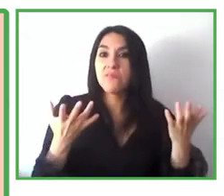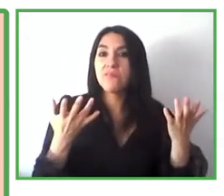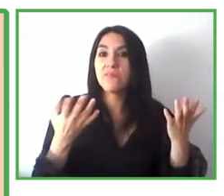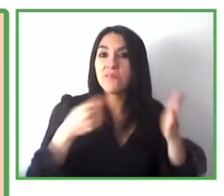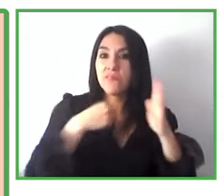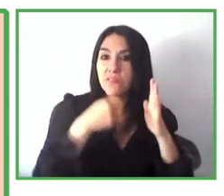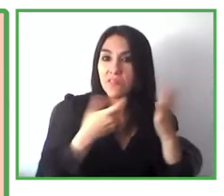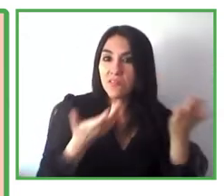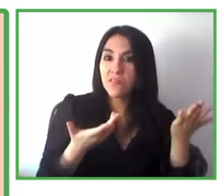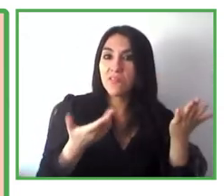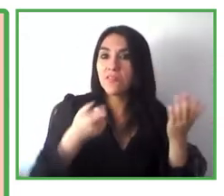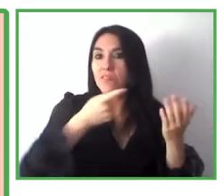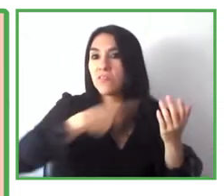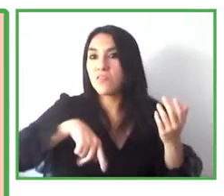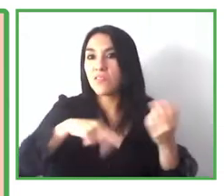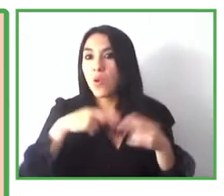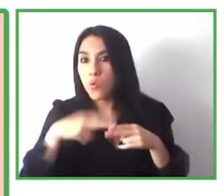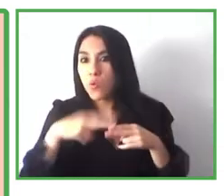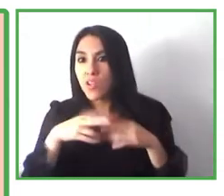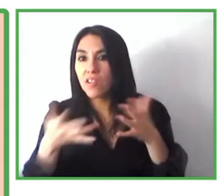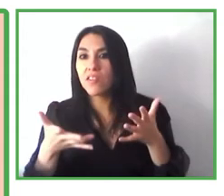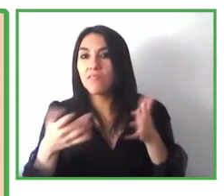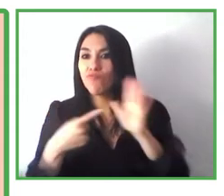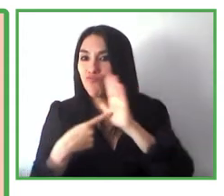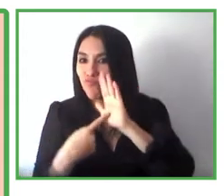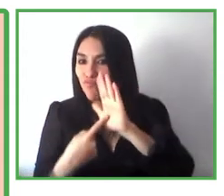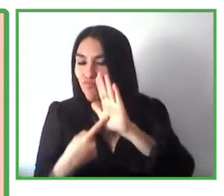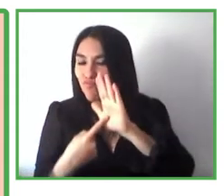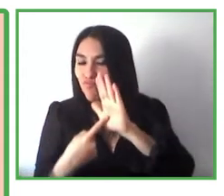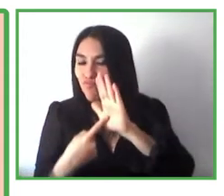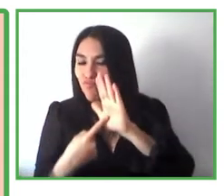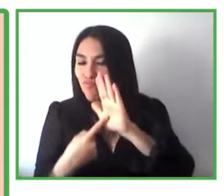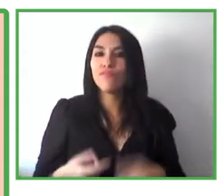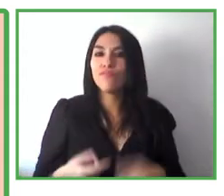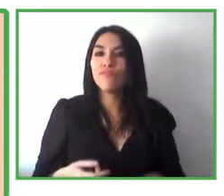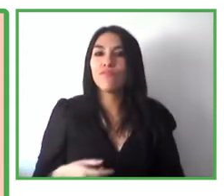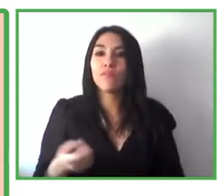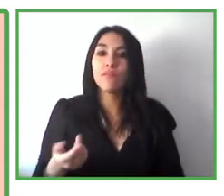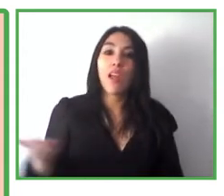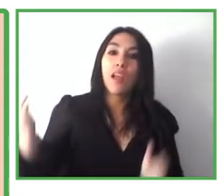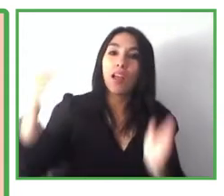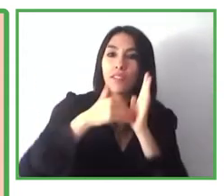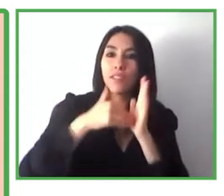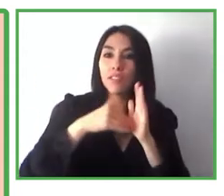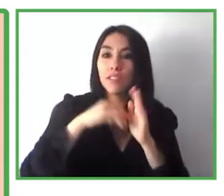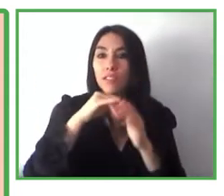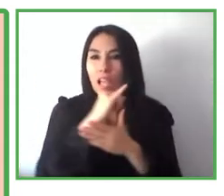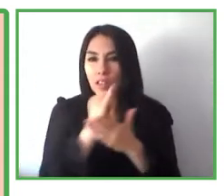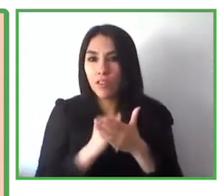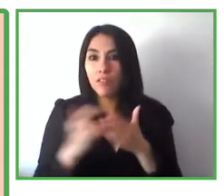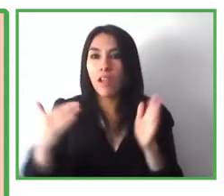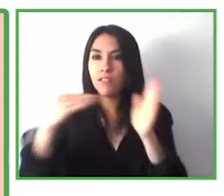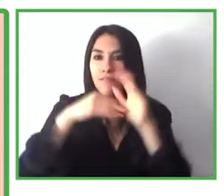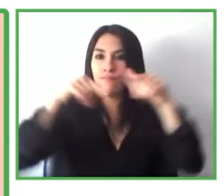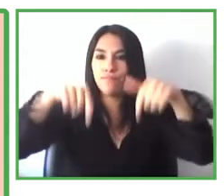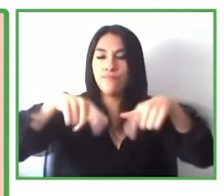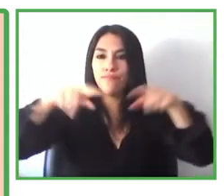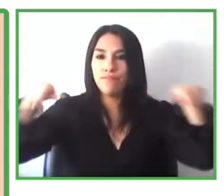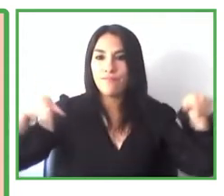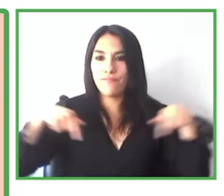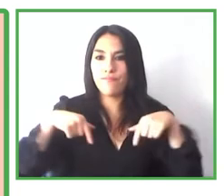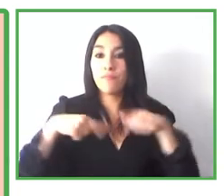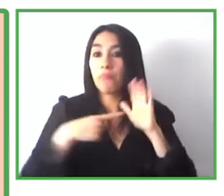on. And we're using the technologies that I have mentioned in order to redesign the interior design of the